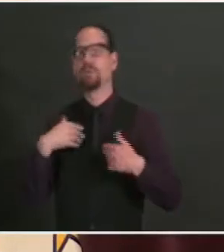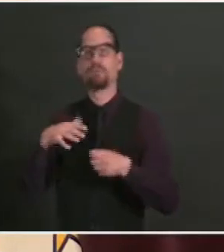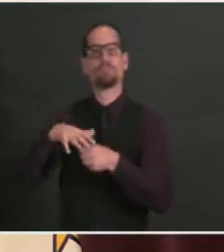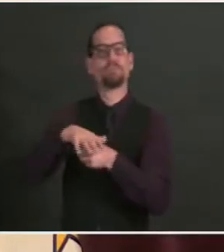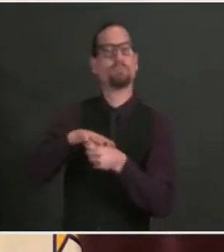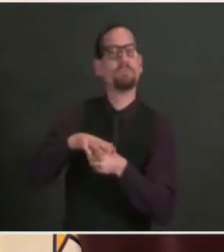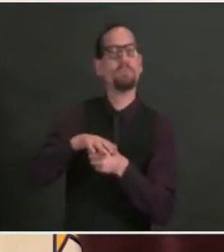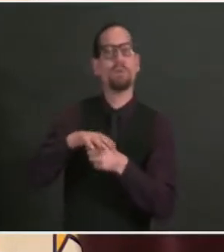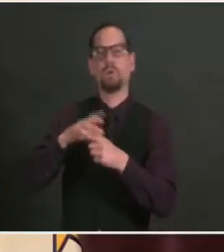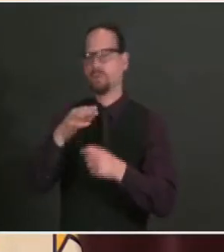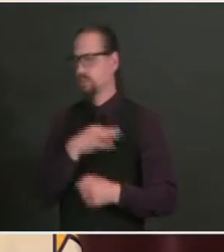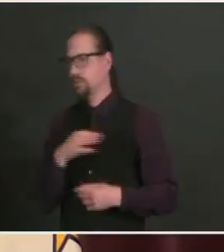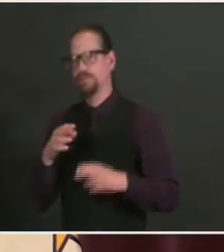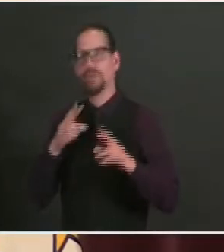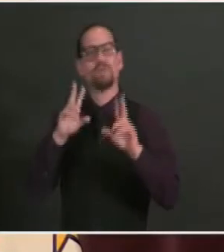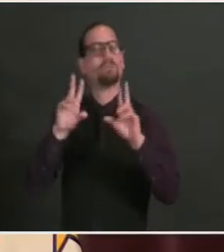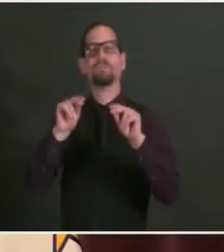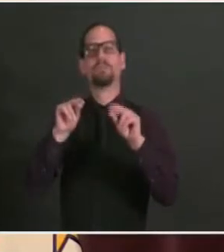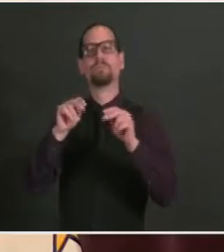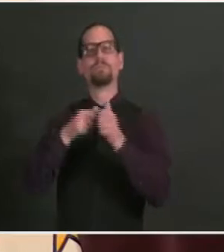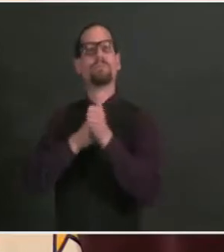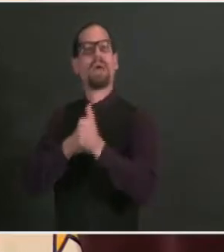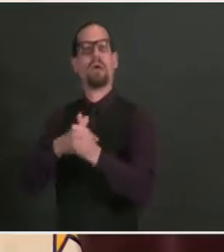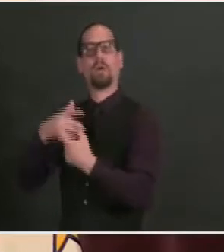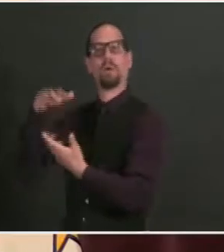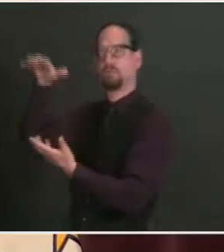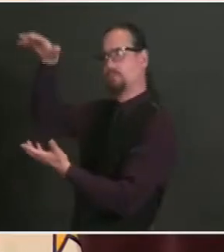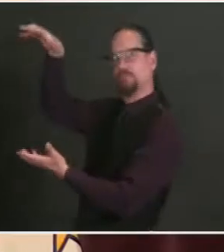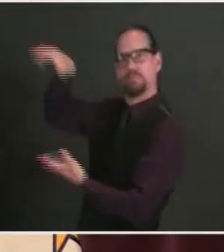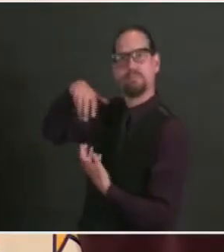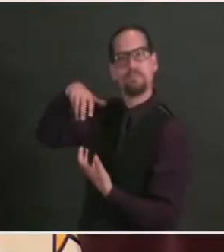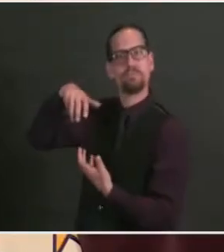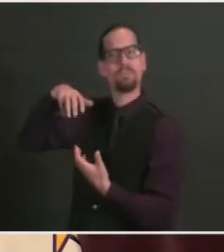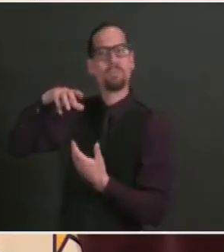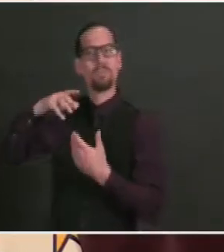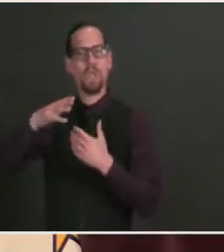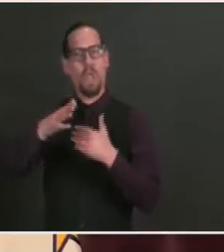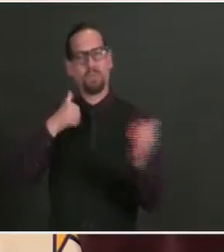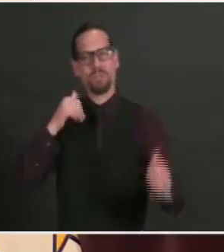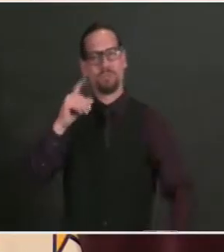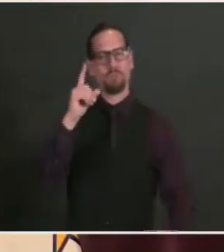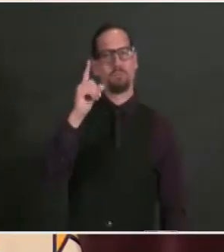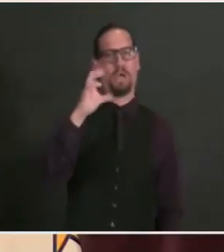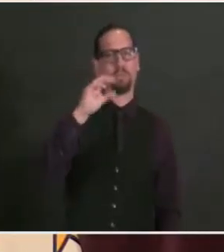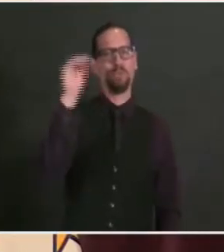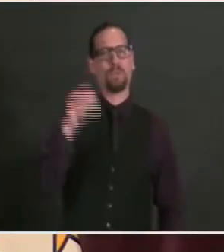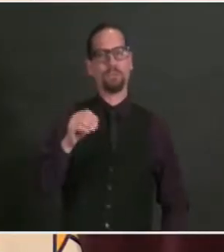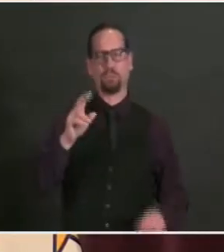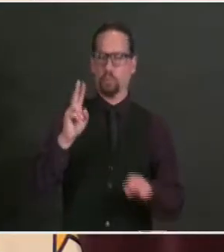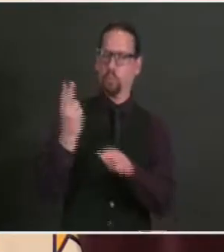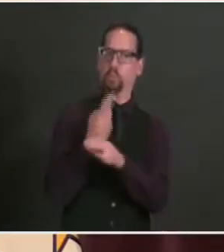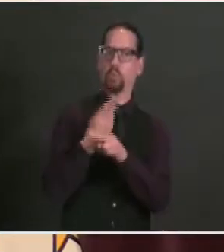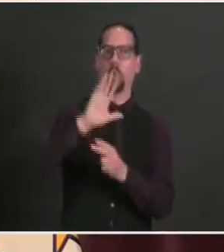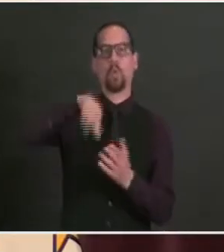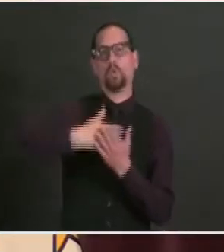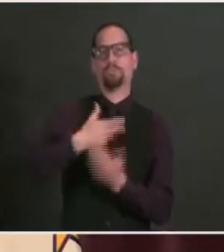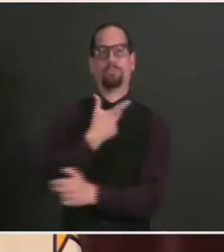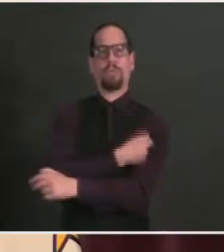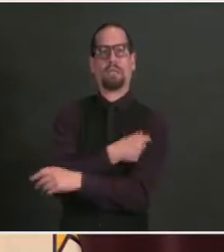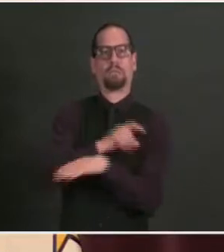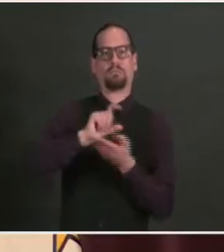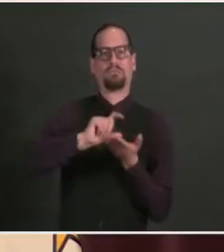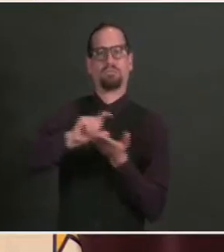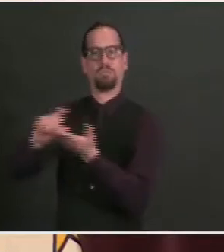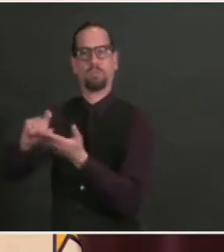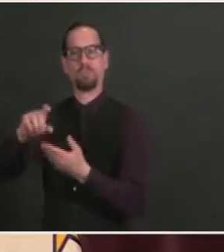administration rate of about a hundred percent administering every dose that comes into the state. That week over week decrease is just a reflection of the